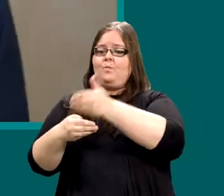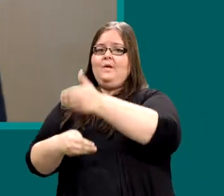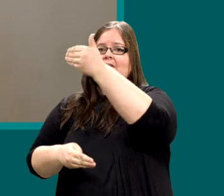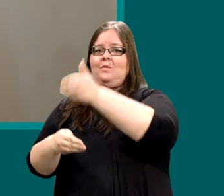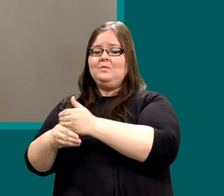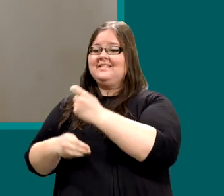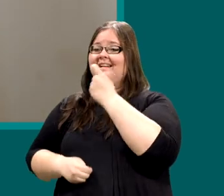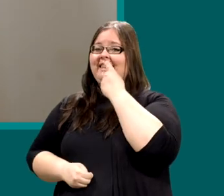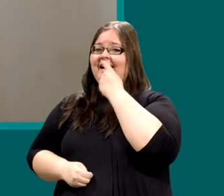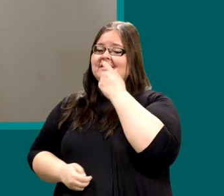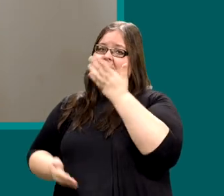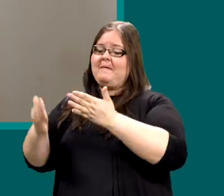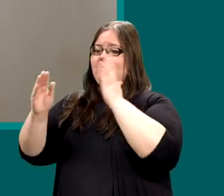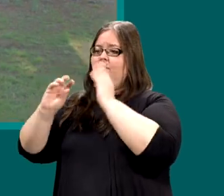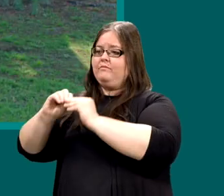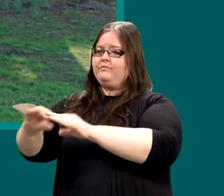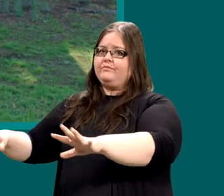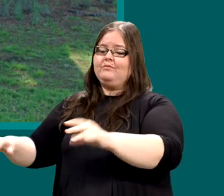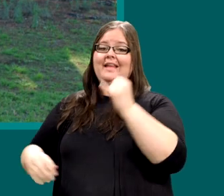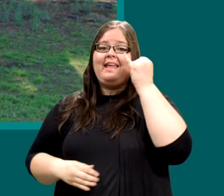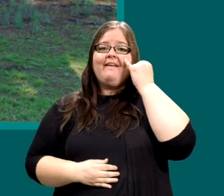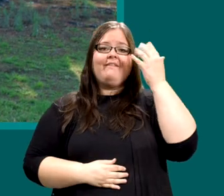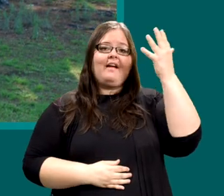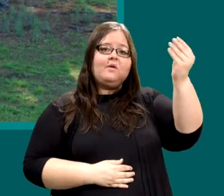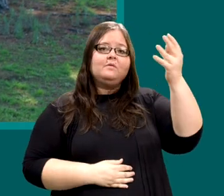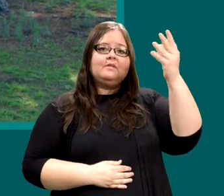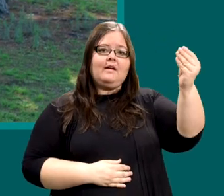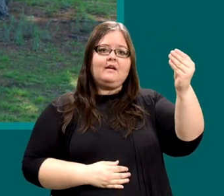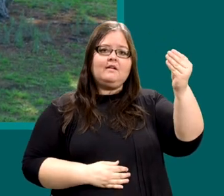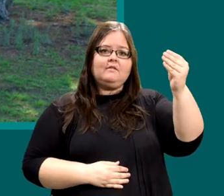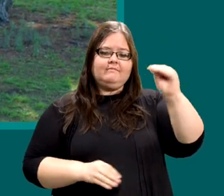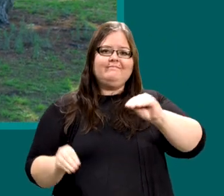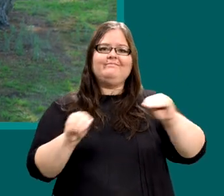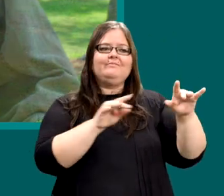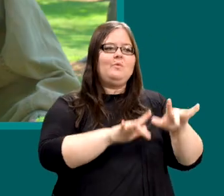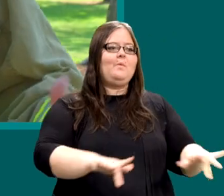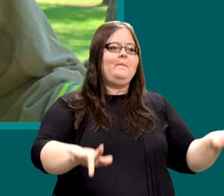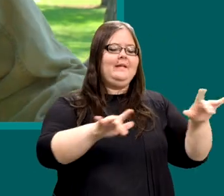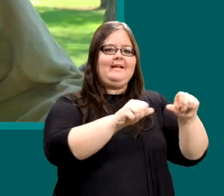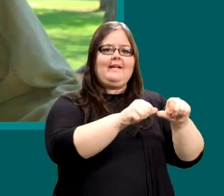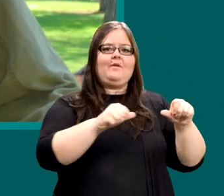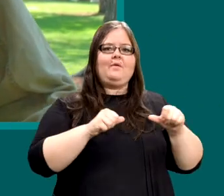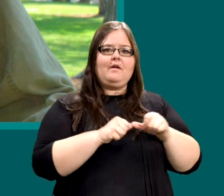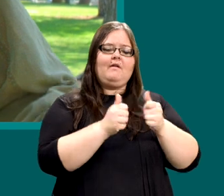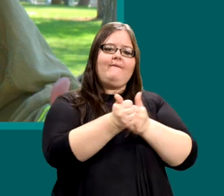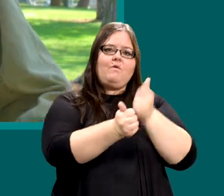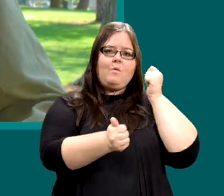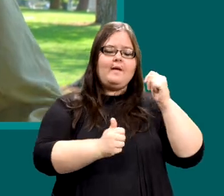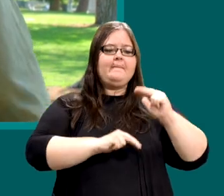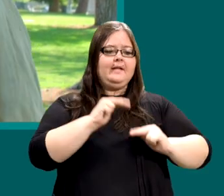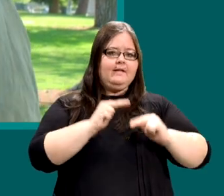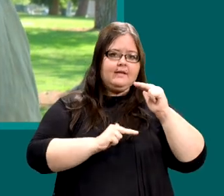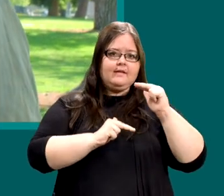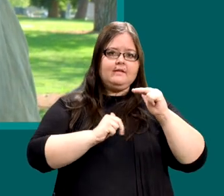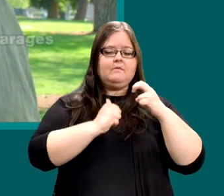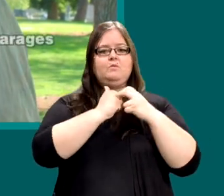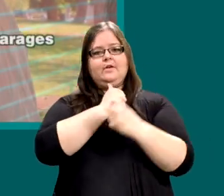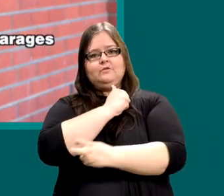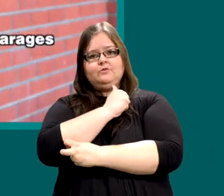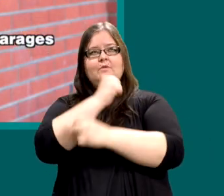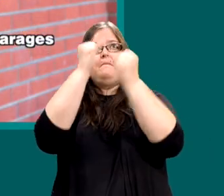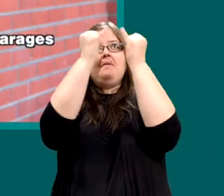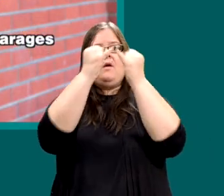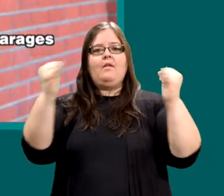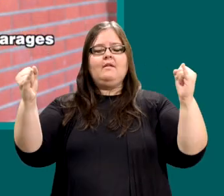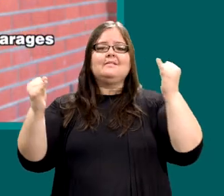windows. The glass may shatter. If you are outdoors, move to an open area, away from buildings, bridges and power lines.